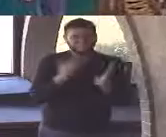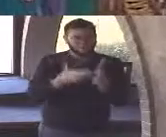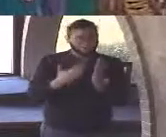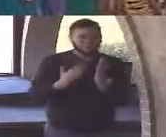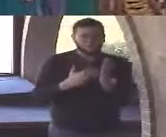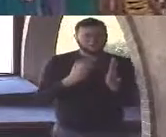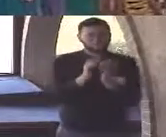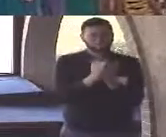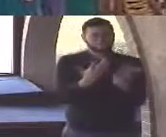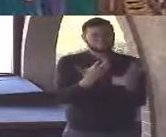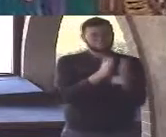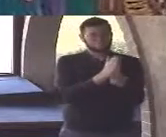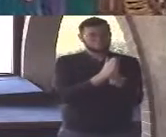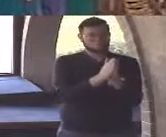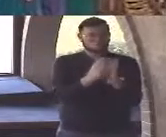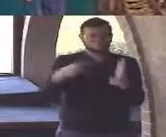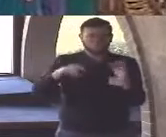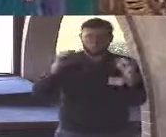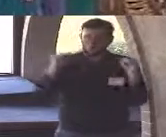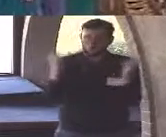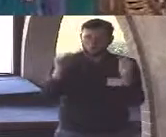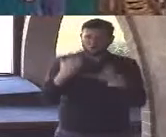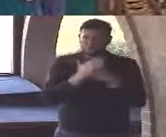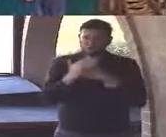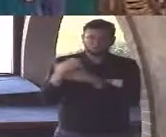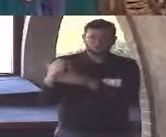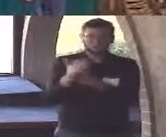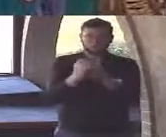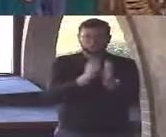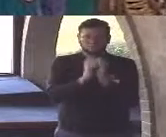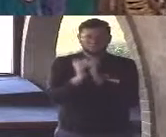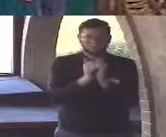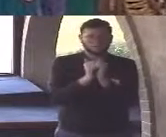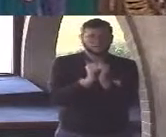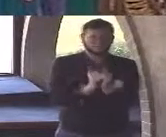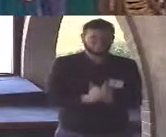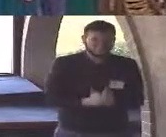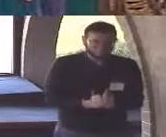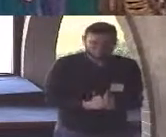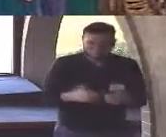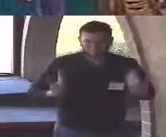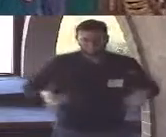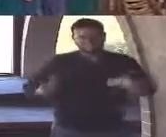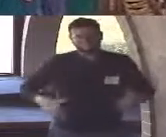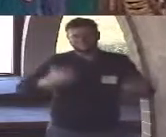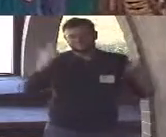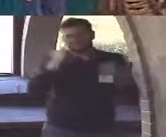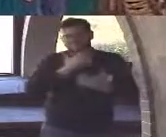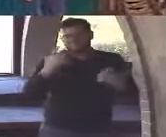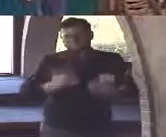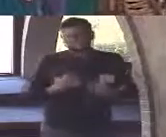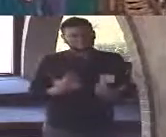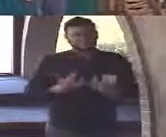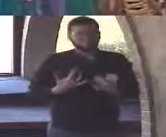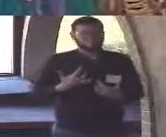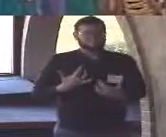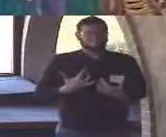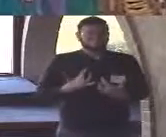and it is our shared blessing to decide what it means oh how exciting blessed be